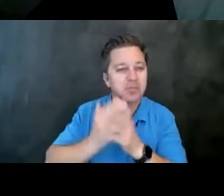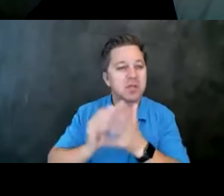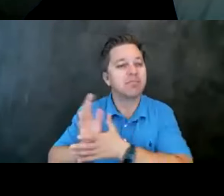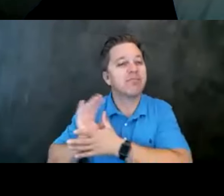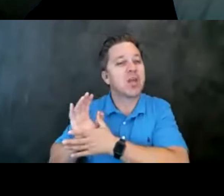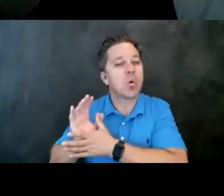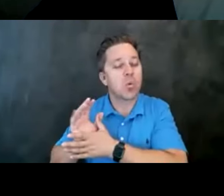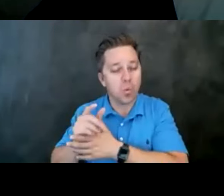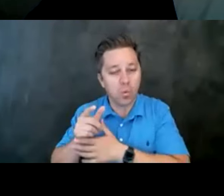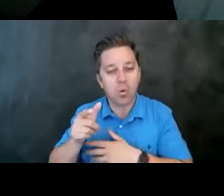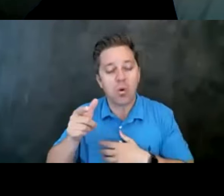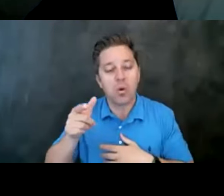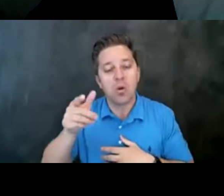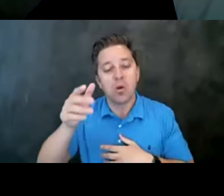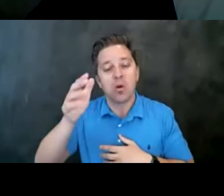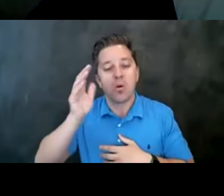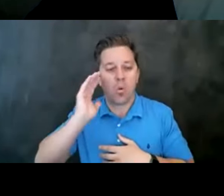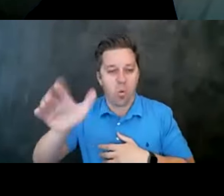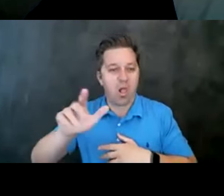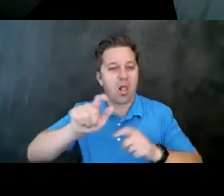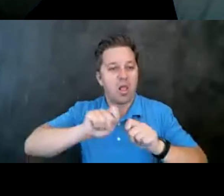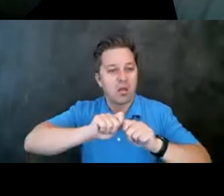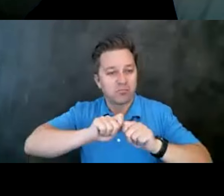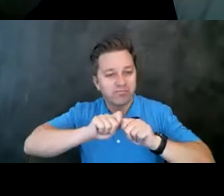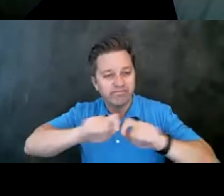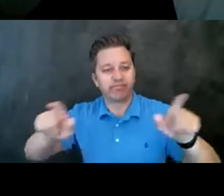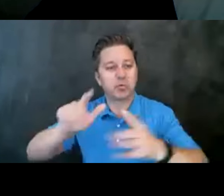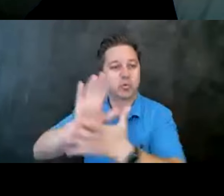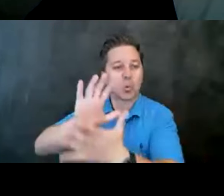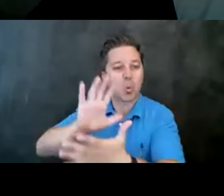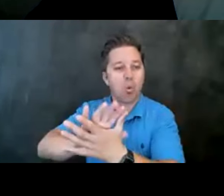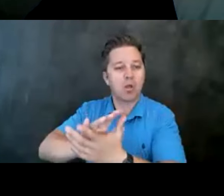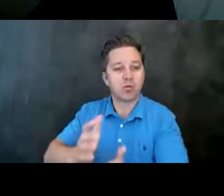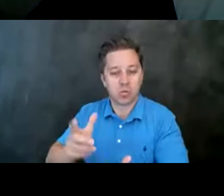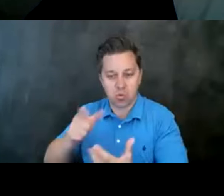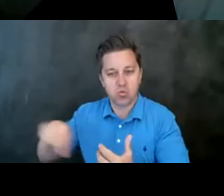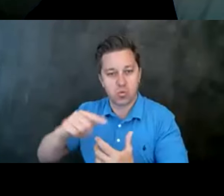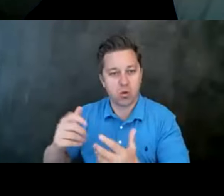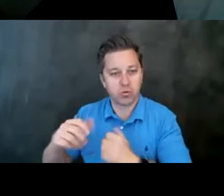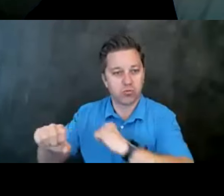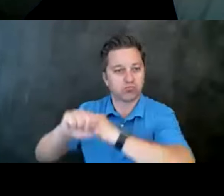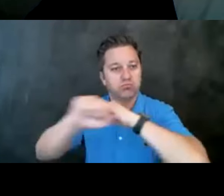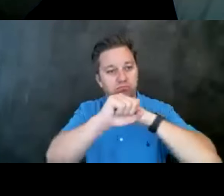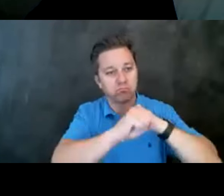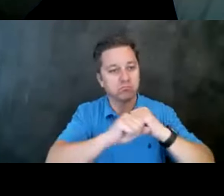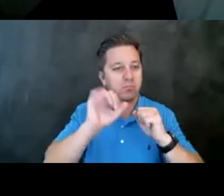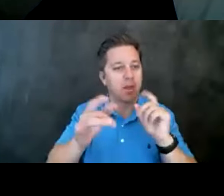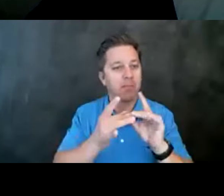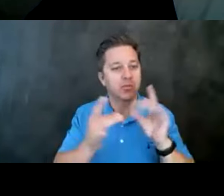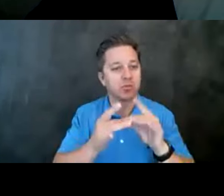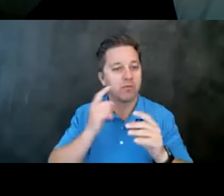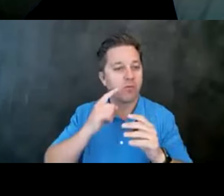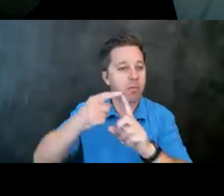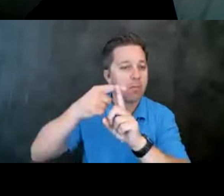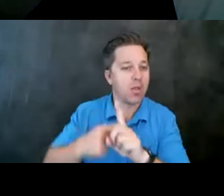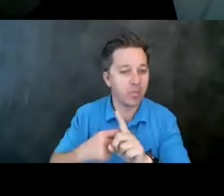uh, that we will be sending out to schools who would like to promote, uh, messaging for the month. And we have,